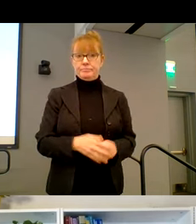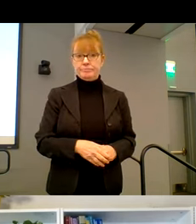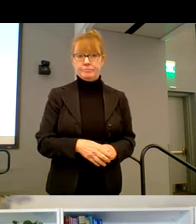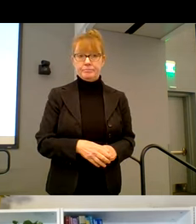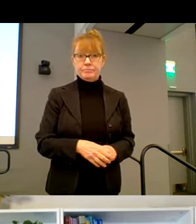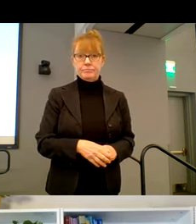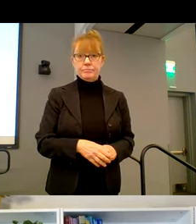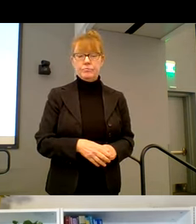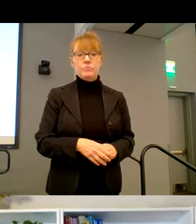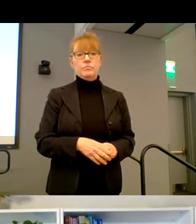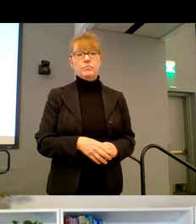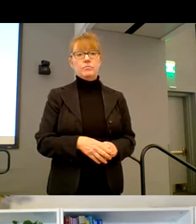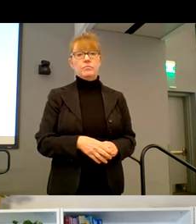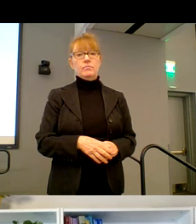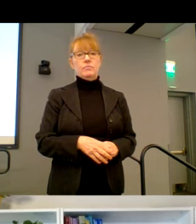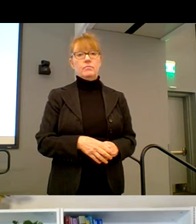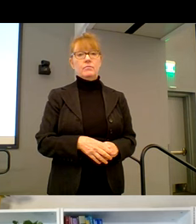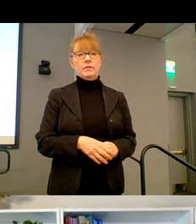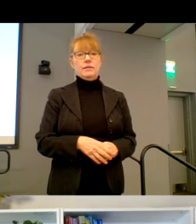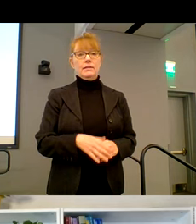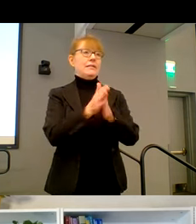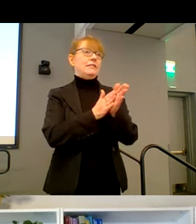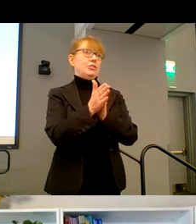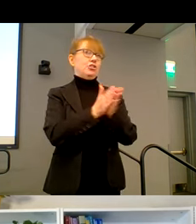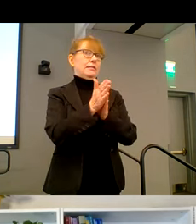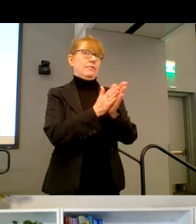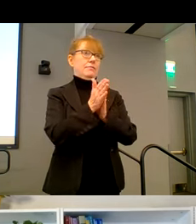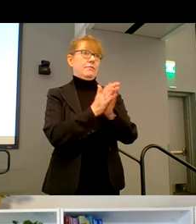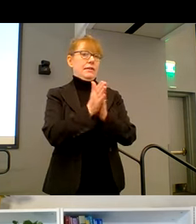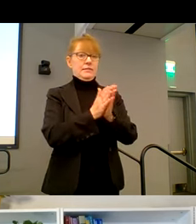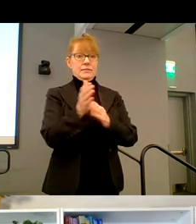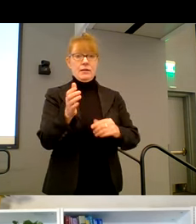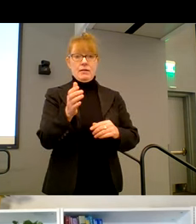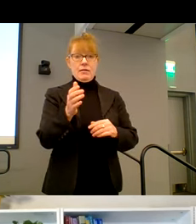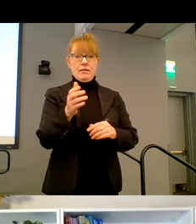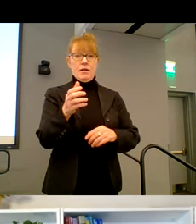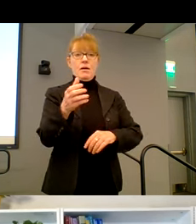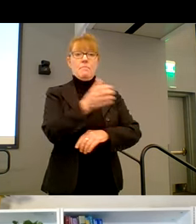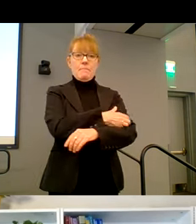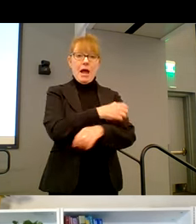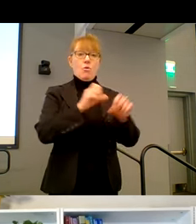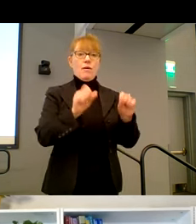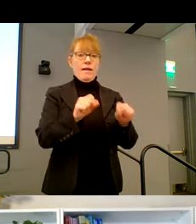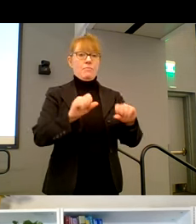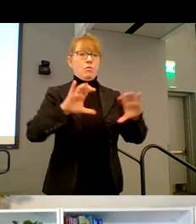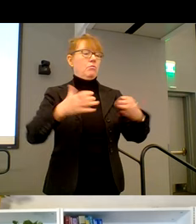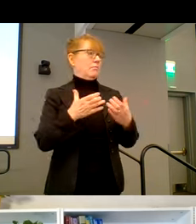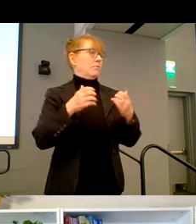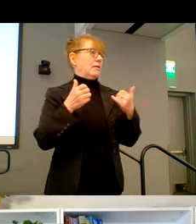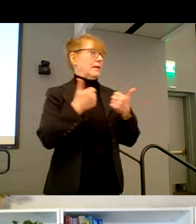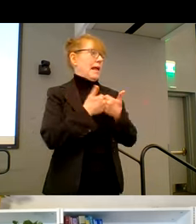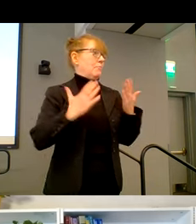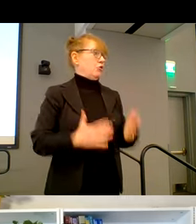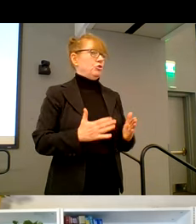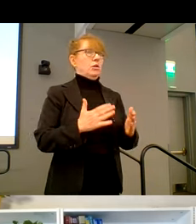So initiative that I oversee also is the powered by able gamers. Um, this is where we are strategically partnering up with hospitals,